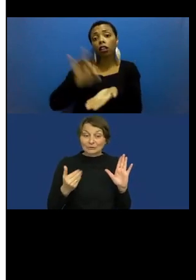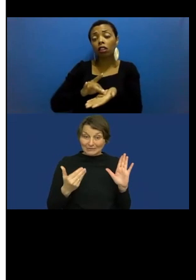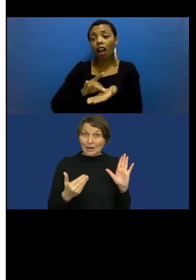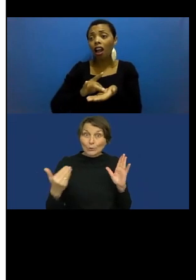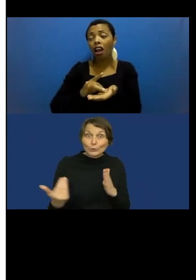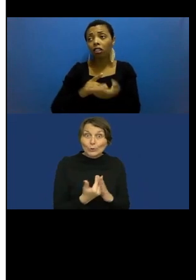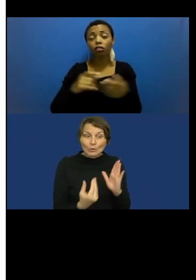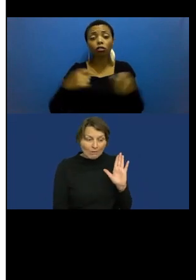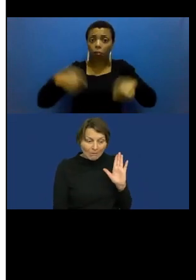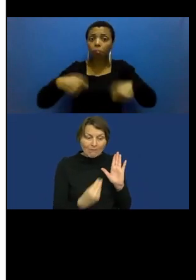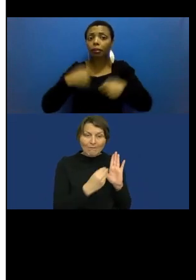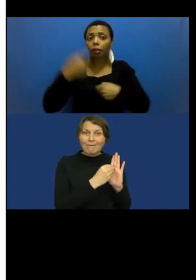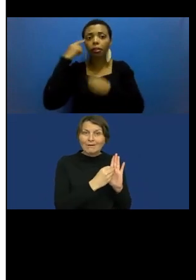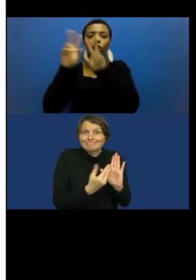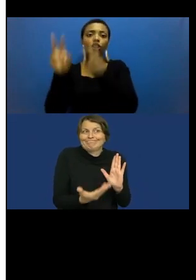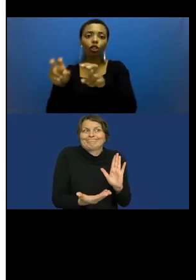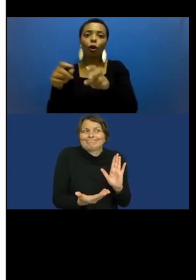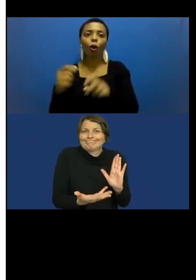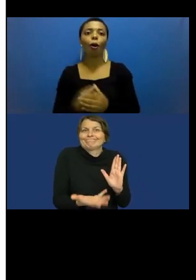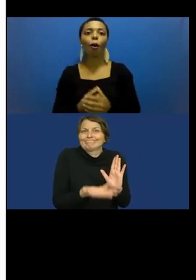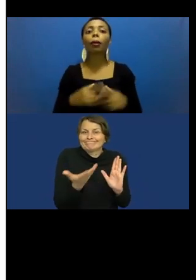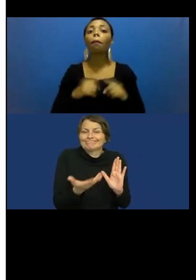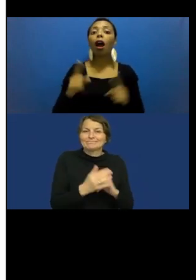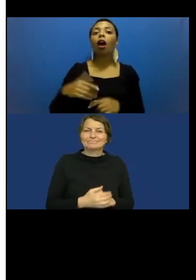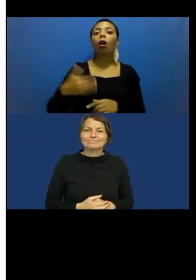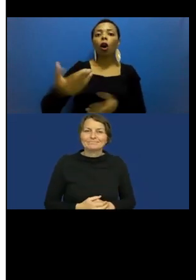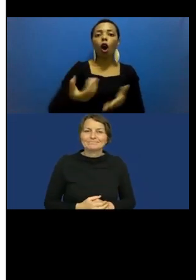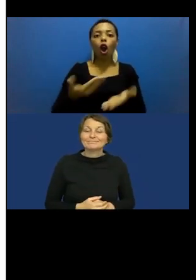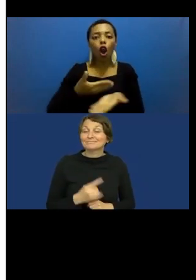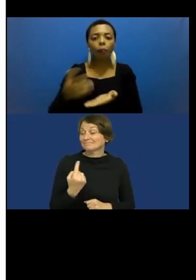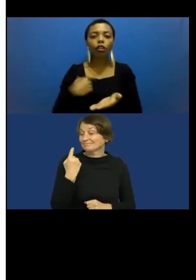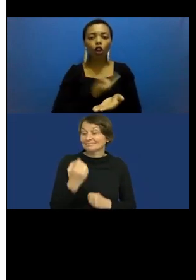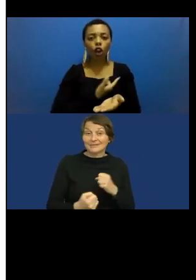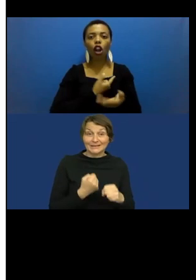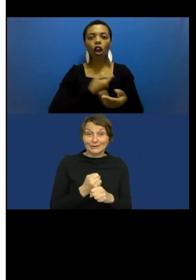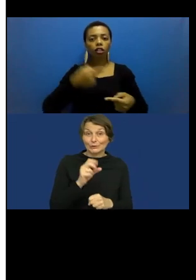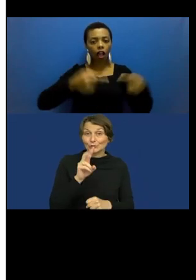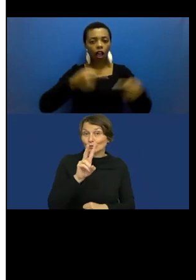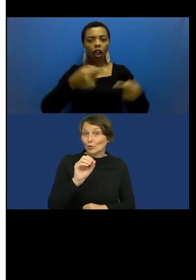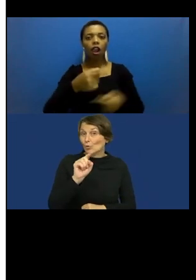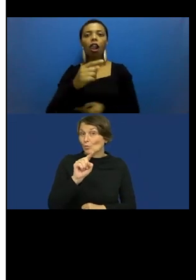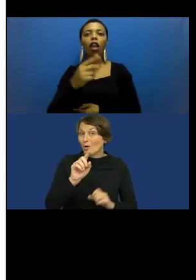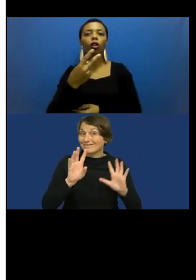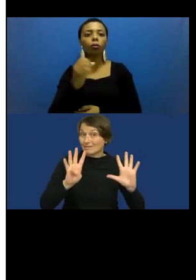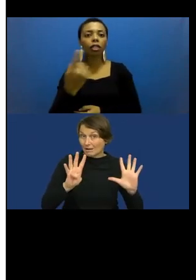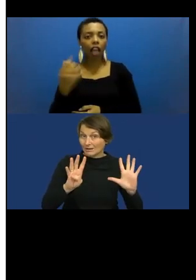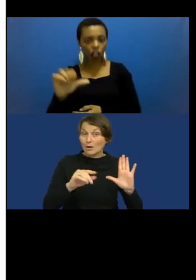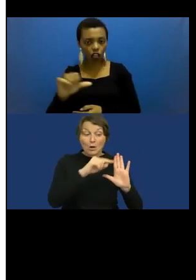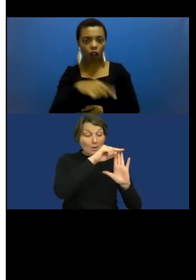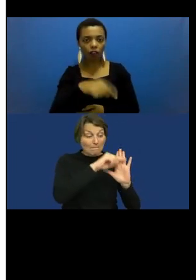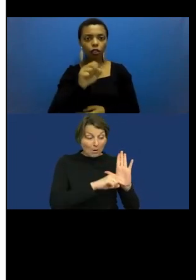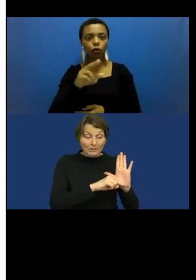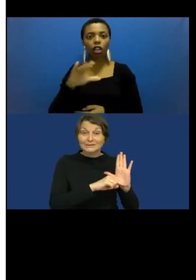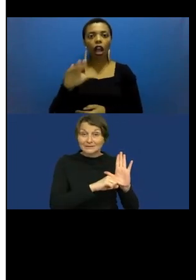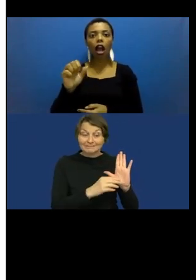When we started the suitcase policy task in 2019, it was not clear that a human rights path would be taken to